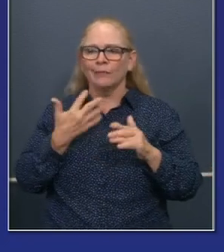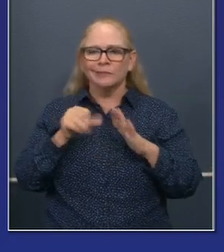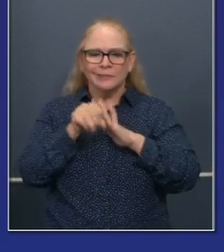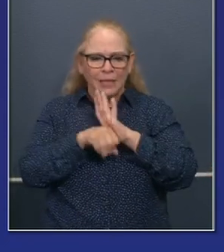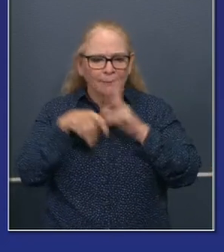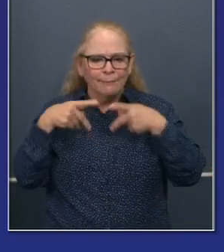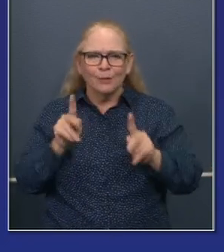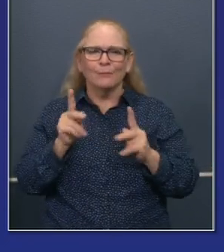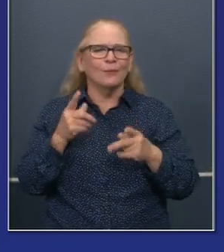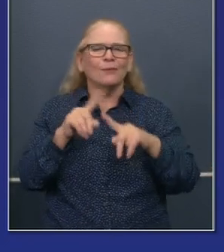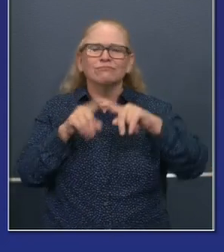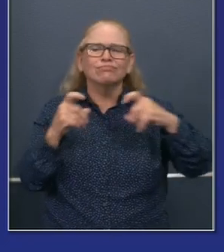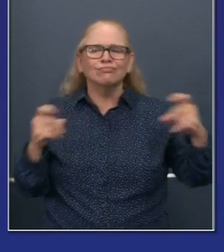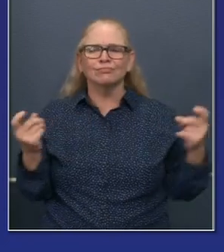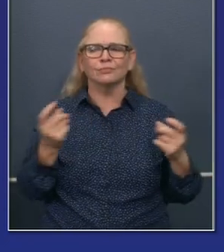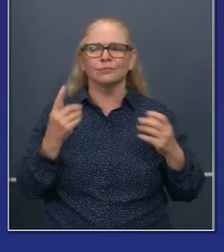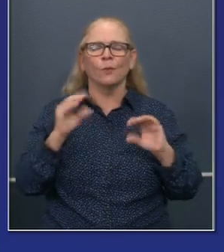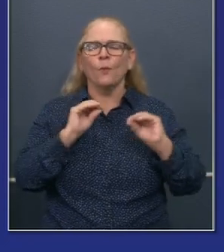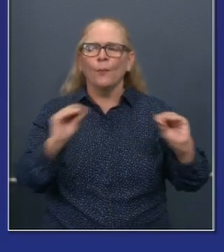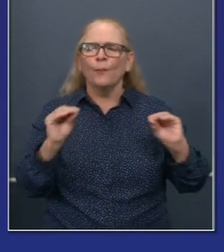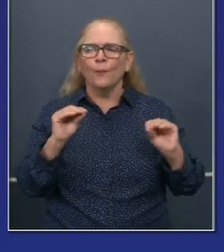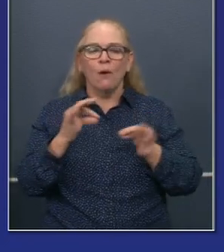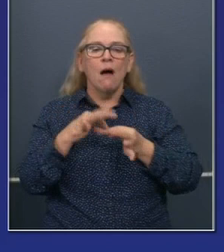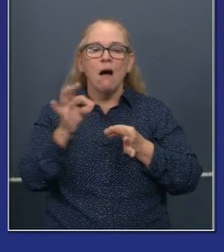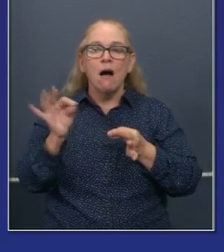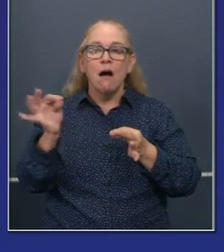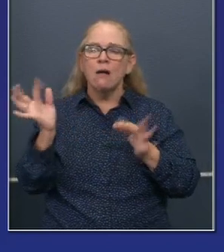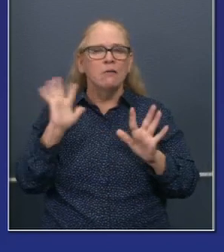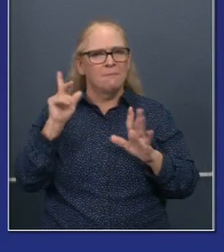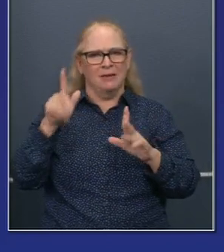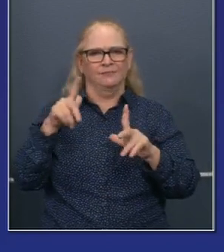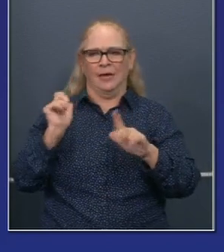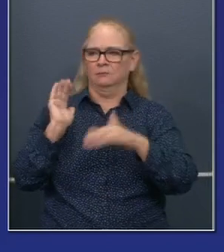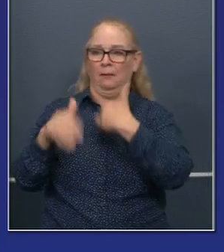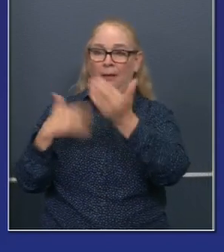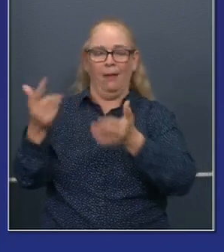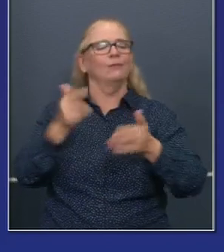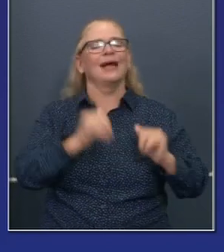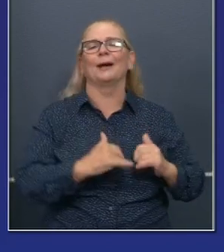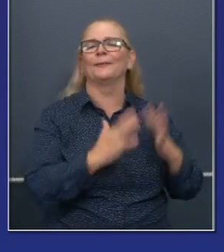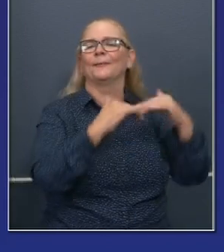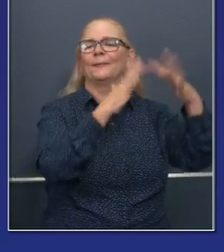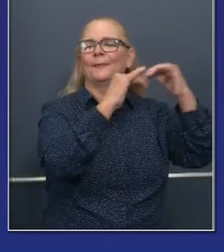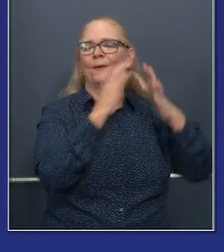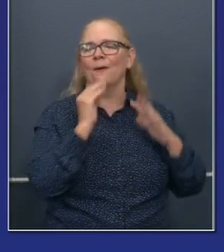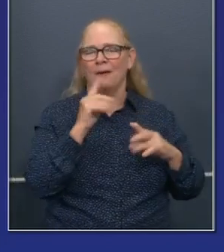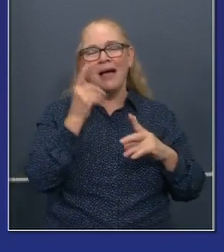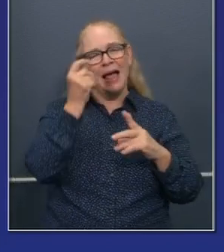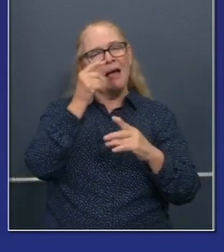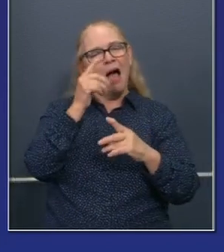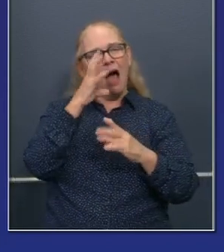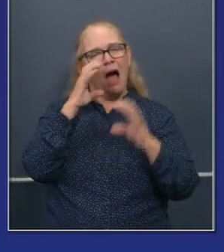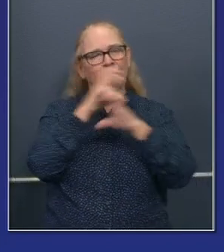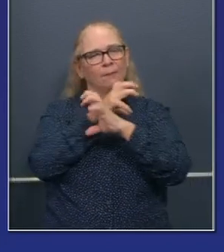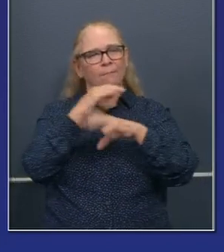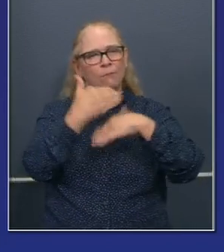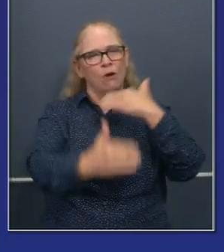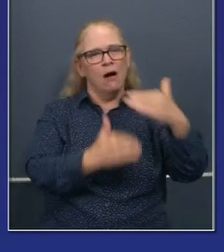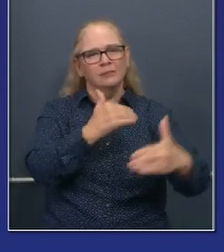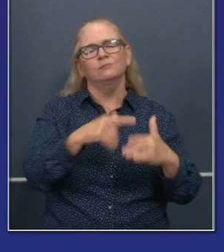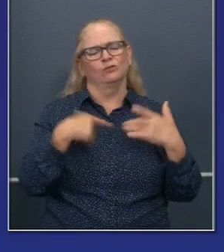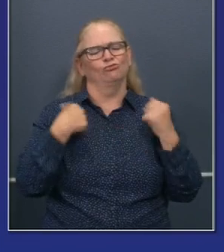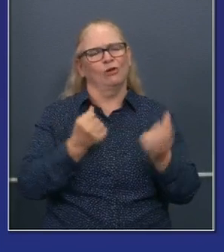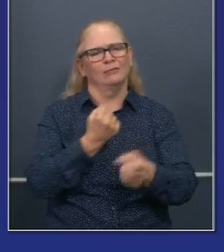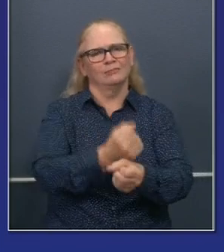barriers, and then you've got to go. I mean, it's a labyrinth. And so we have an obligation, uh, economic